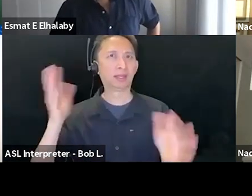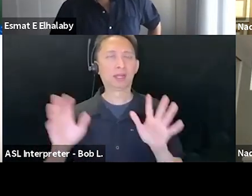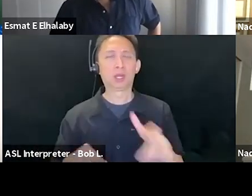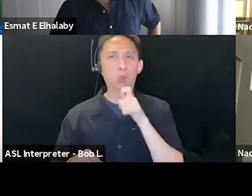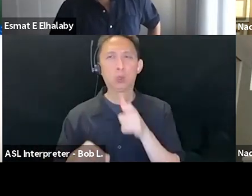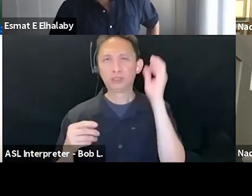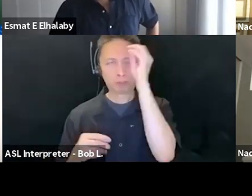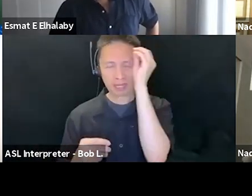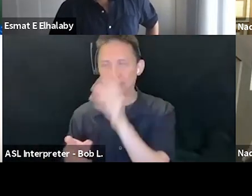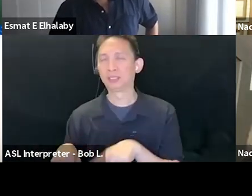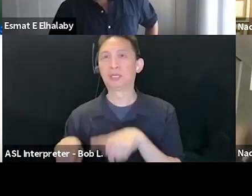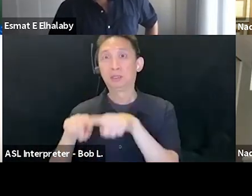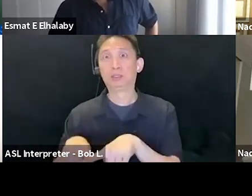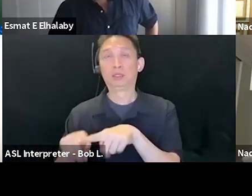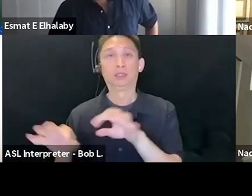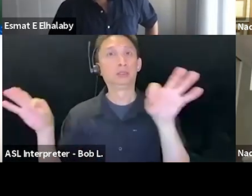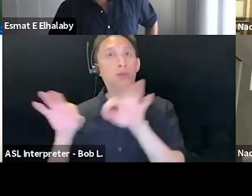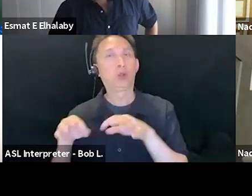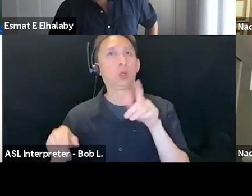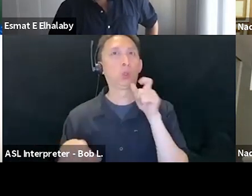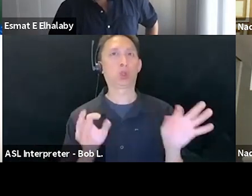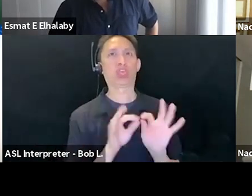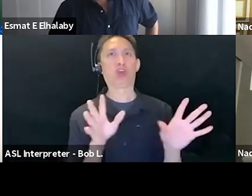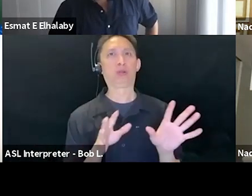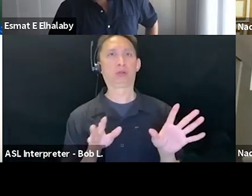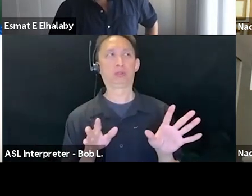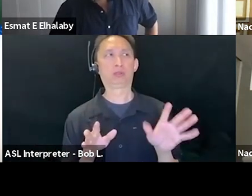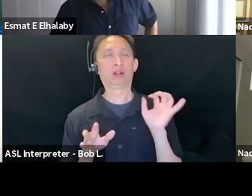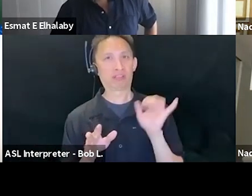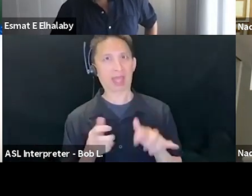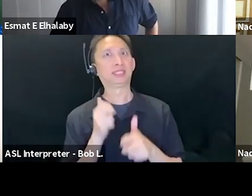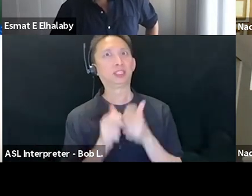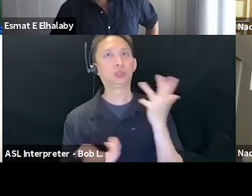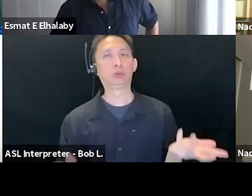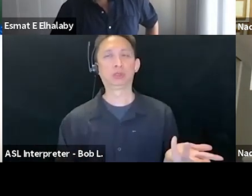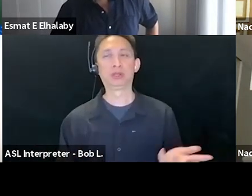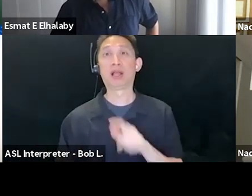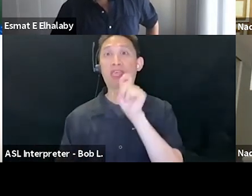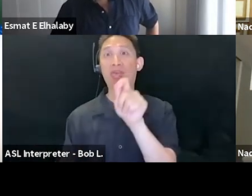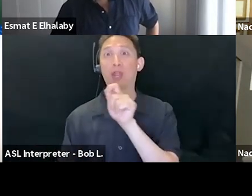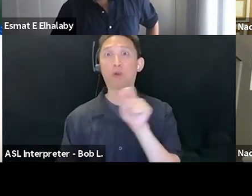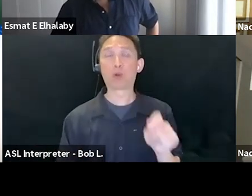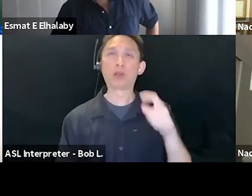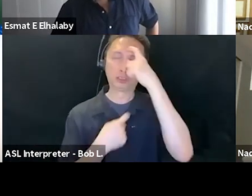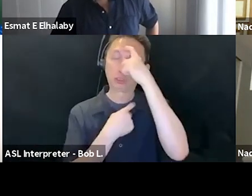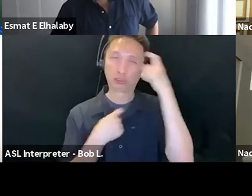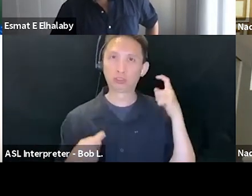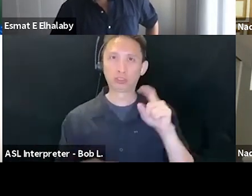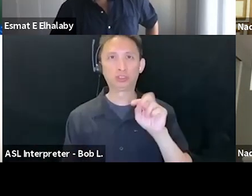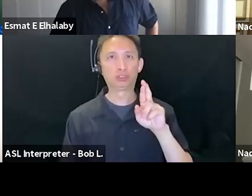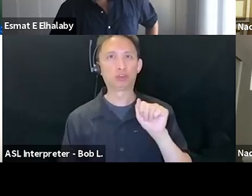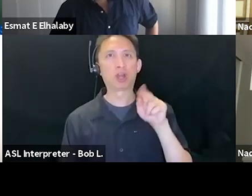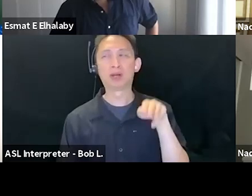consideration is a major issue. And therefore, trauma is not any trauma because